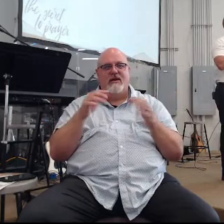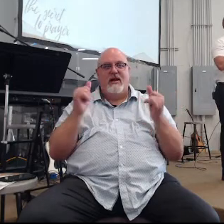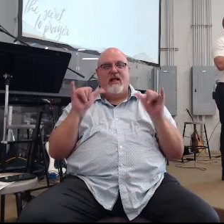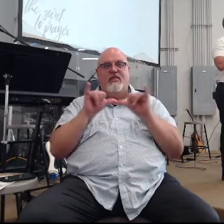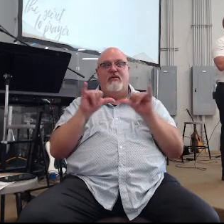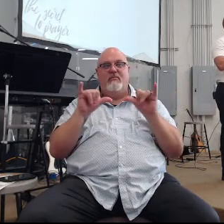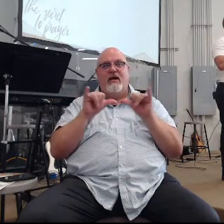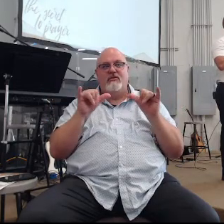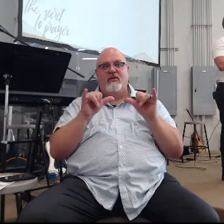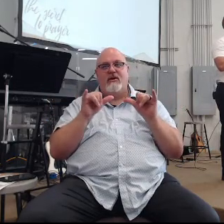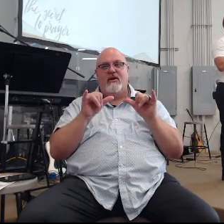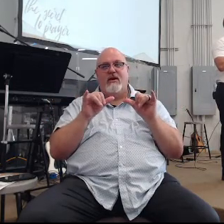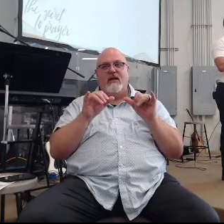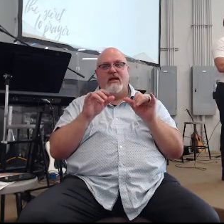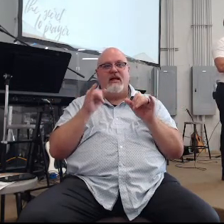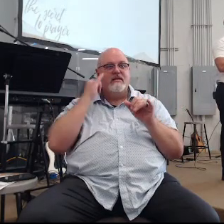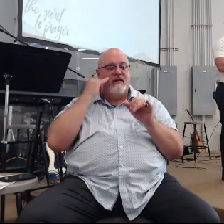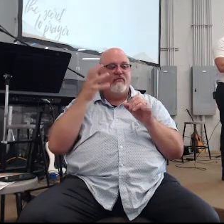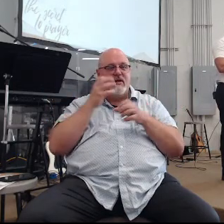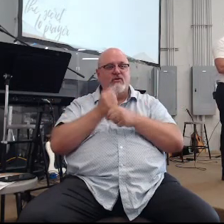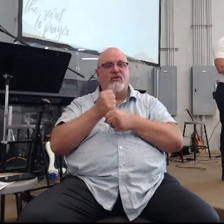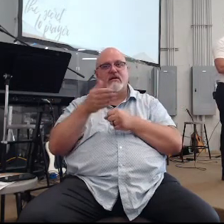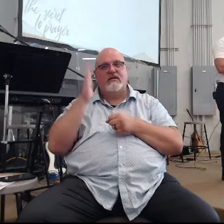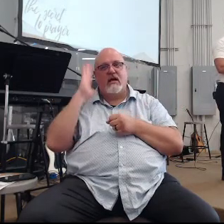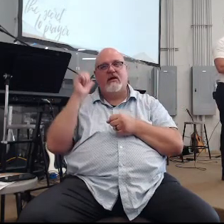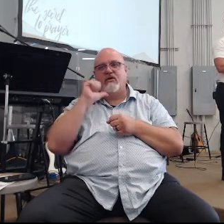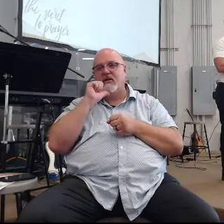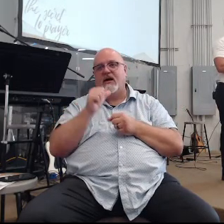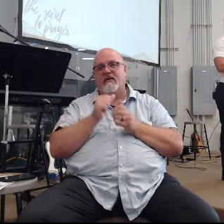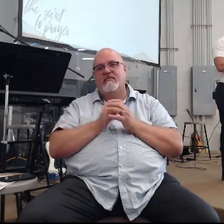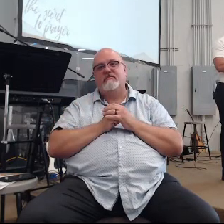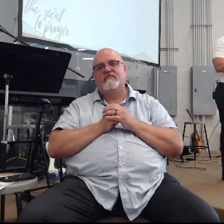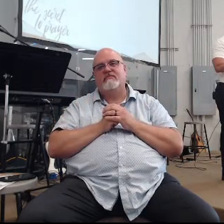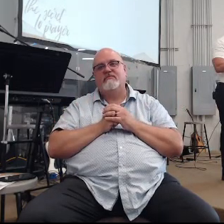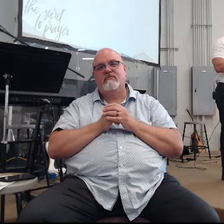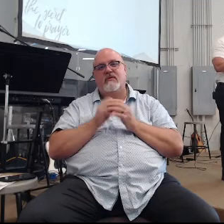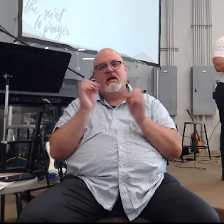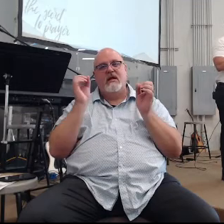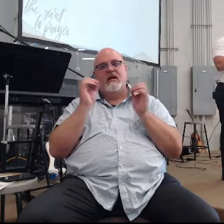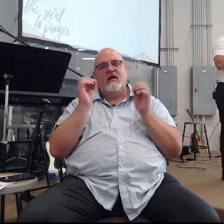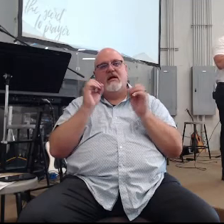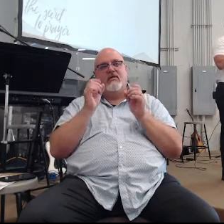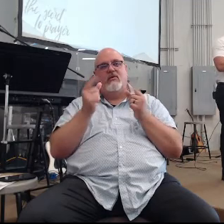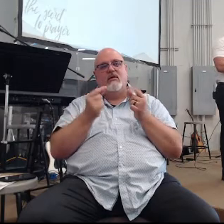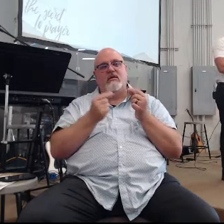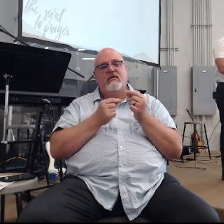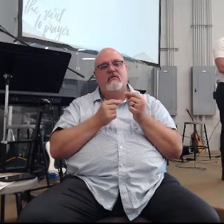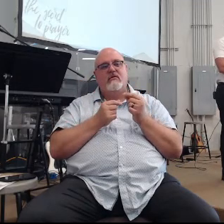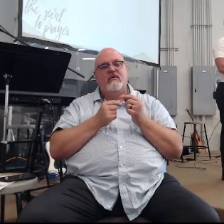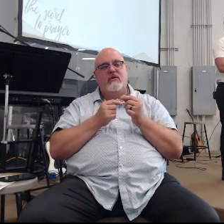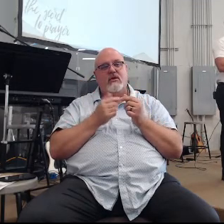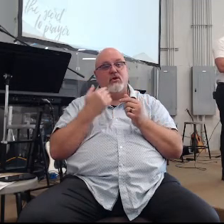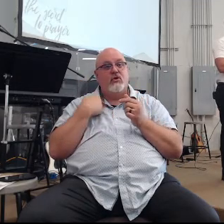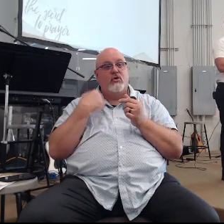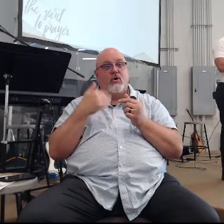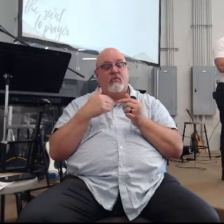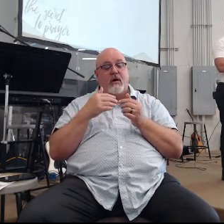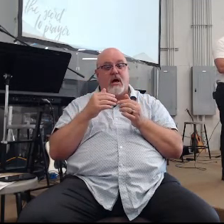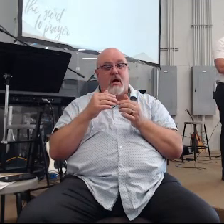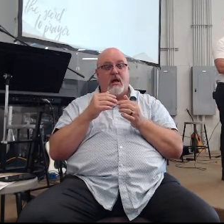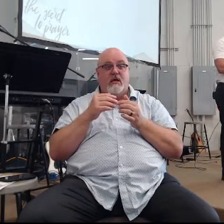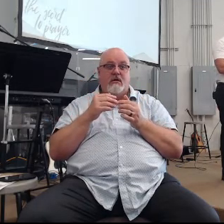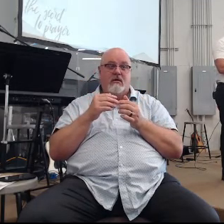whether or not we trust God or not nothing else we do because you know my soapbox reading